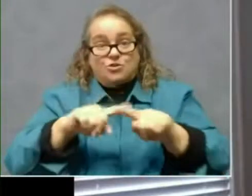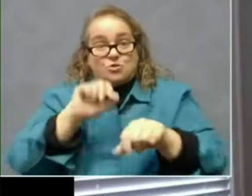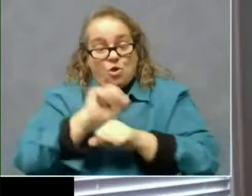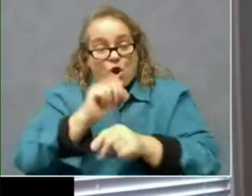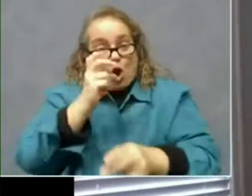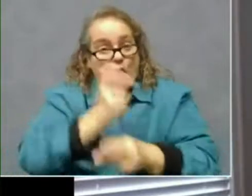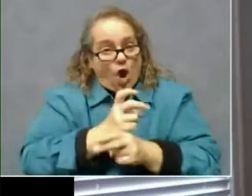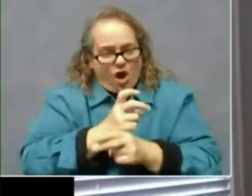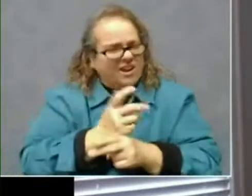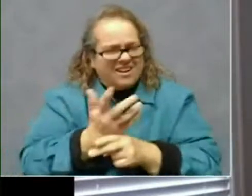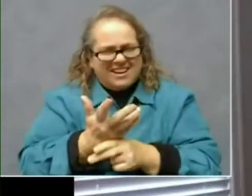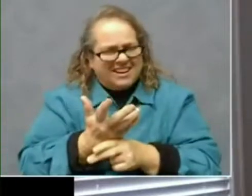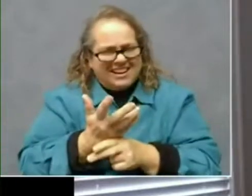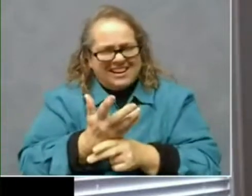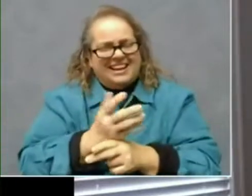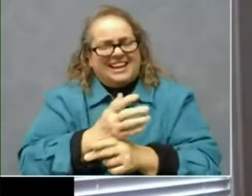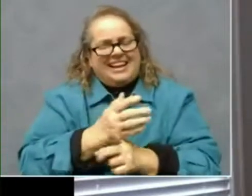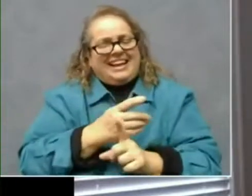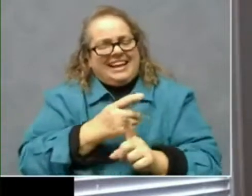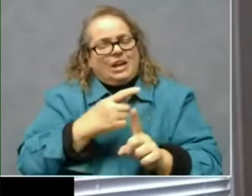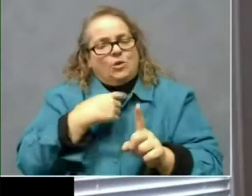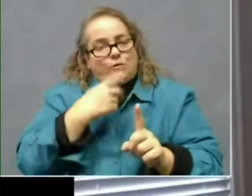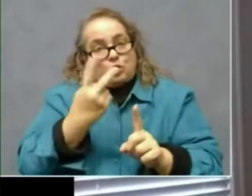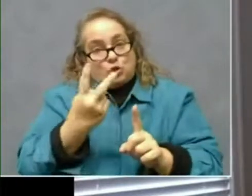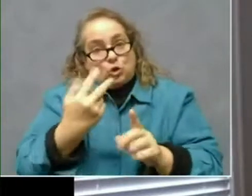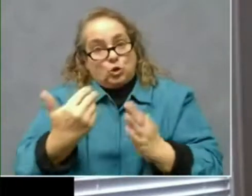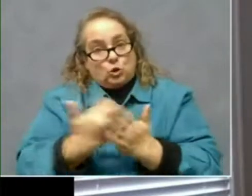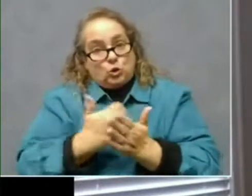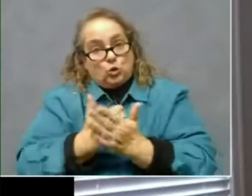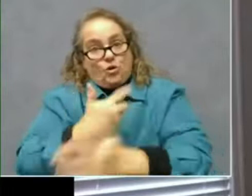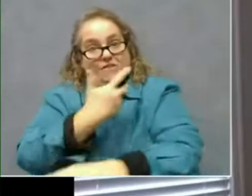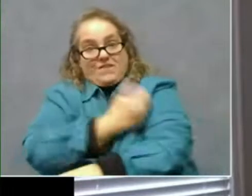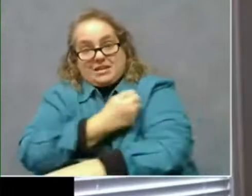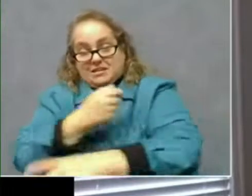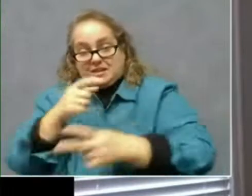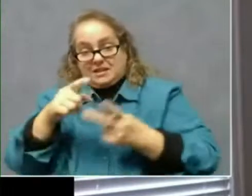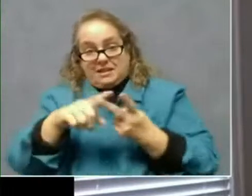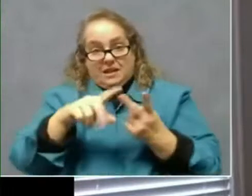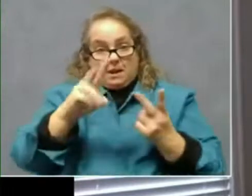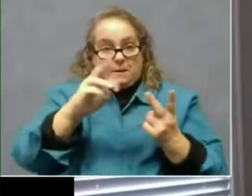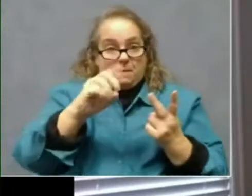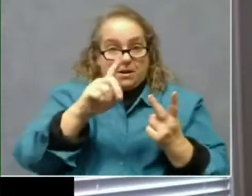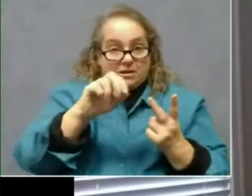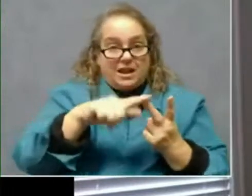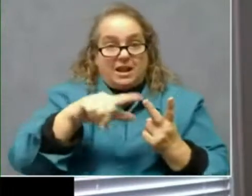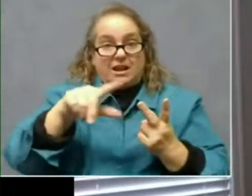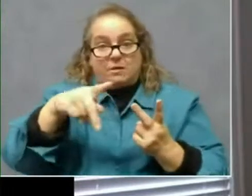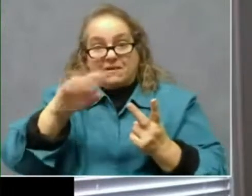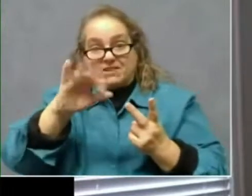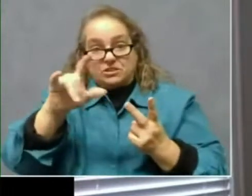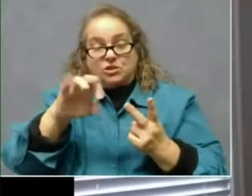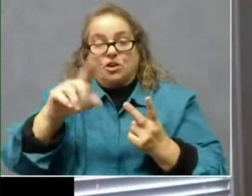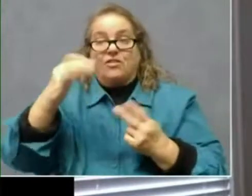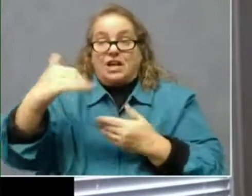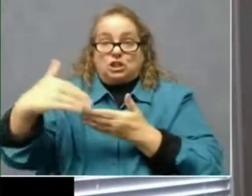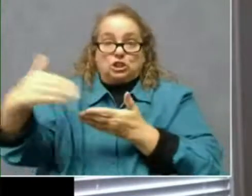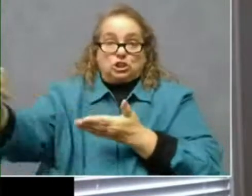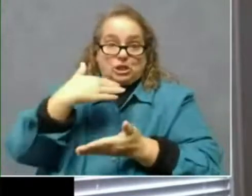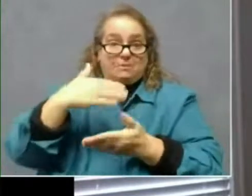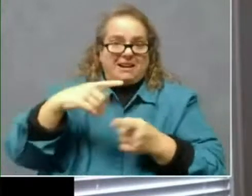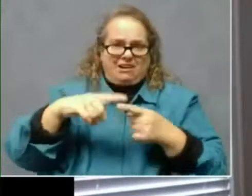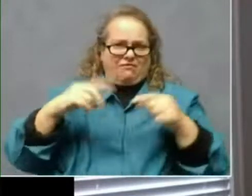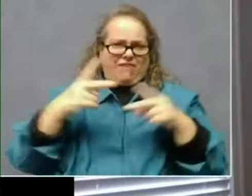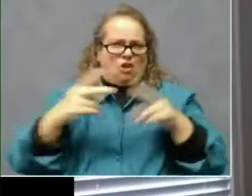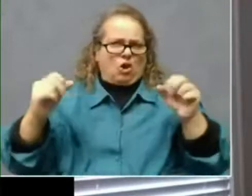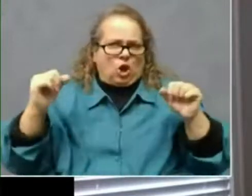come out within one week of each other. Their shift is popsicles. They require special and bizarre handling